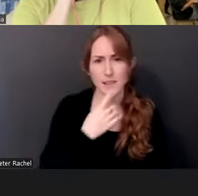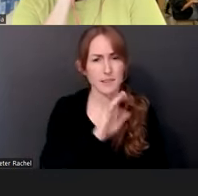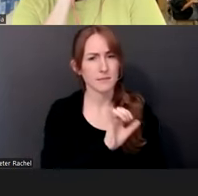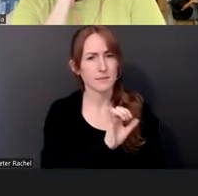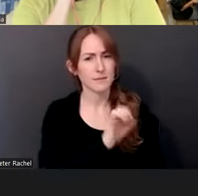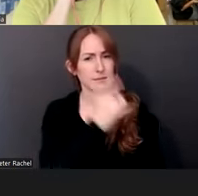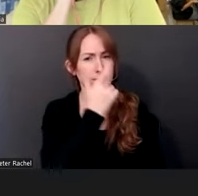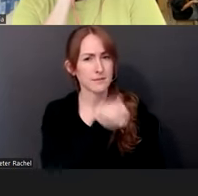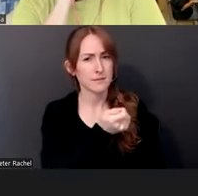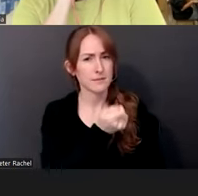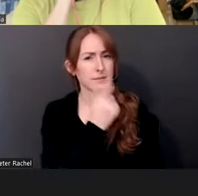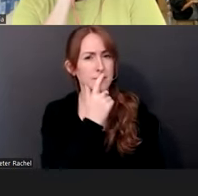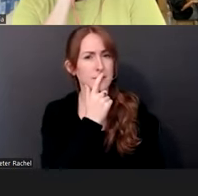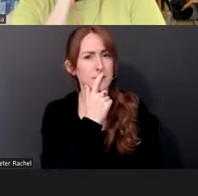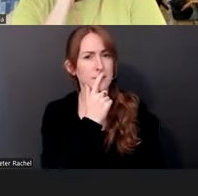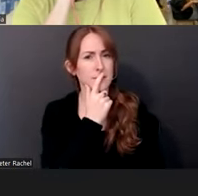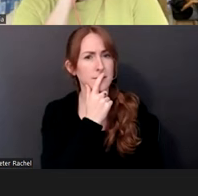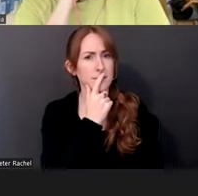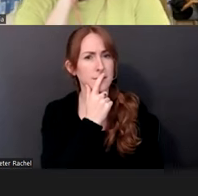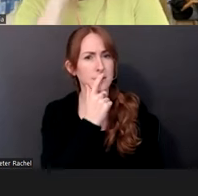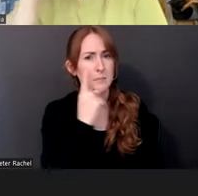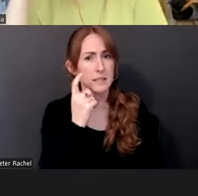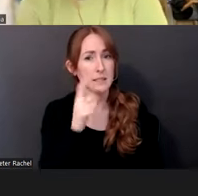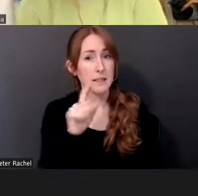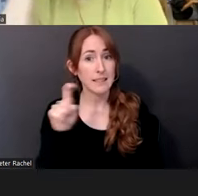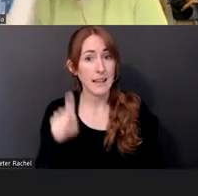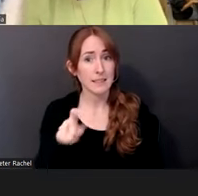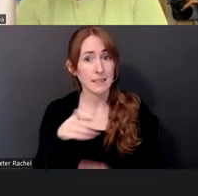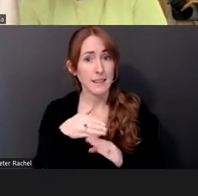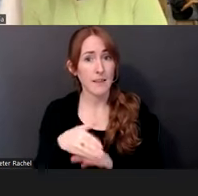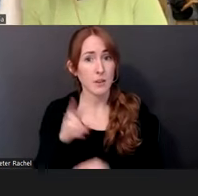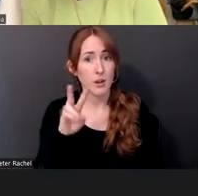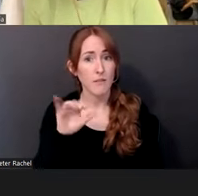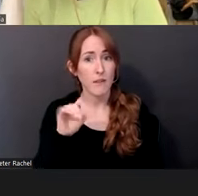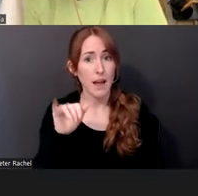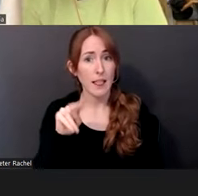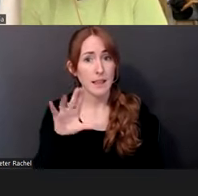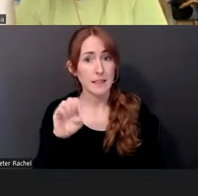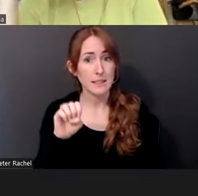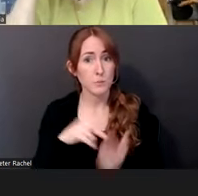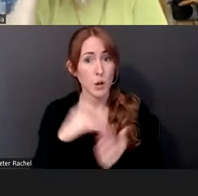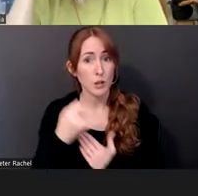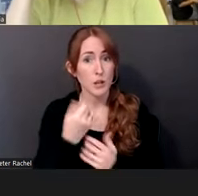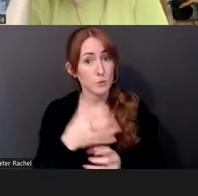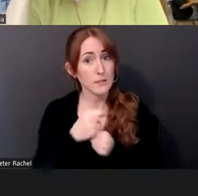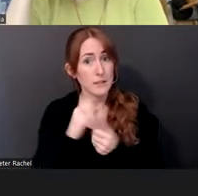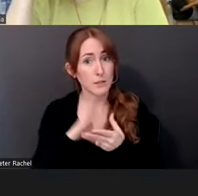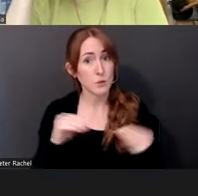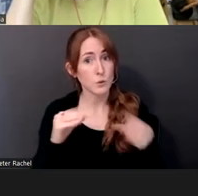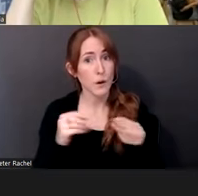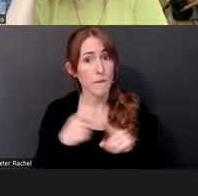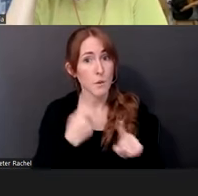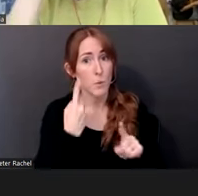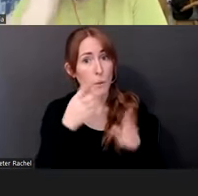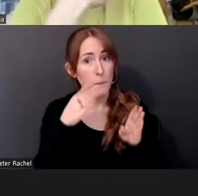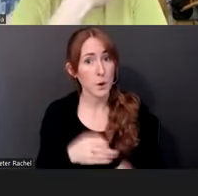because, uh, the Texas Art to Violence project, uh, received a story from one of the persons that you're talking about that